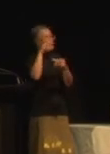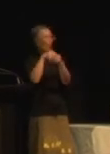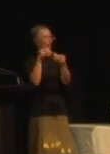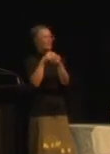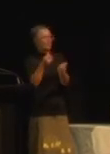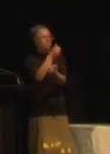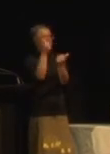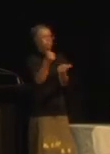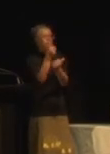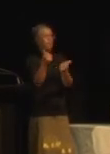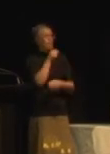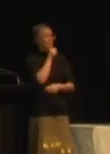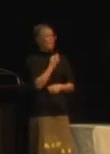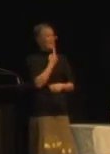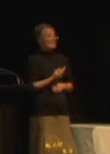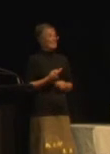He says,